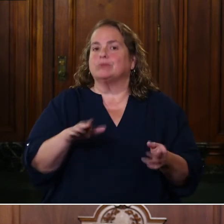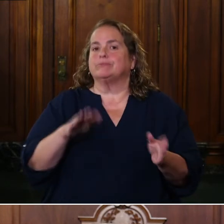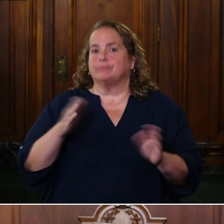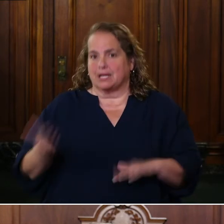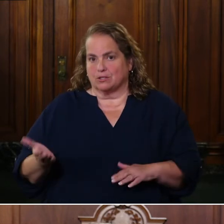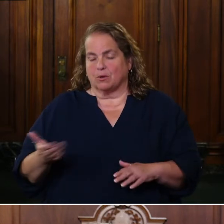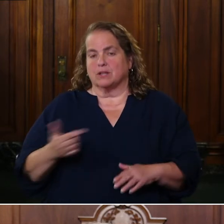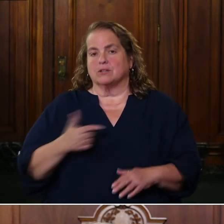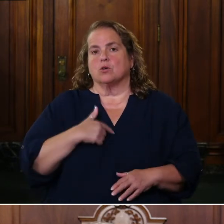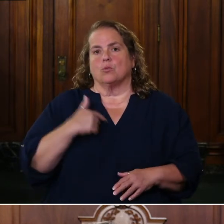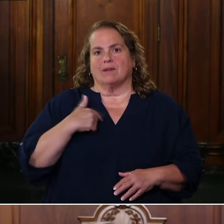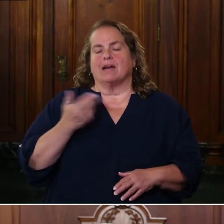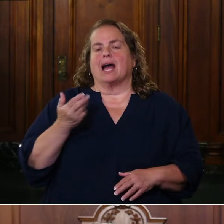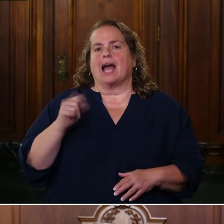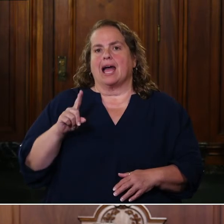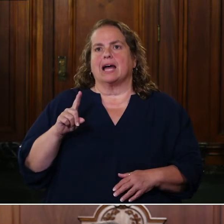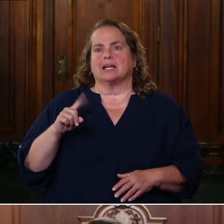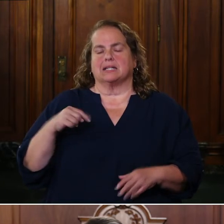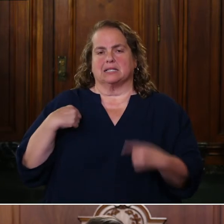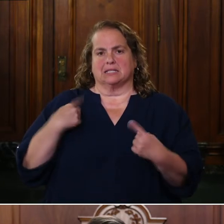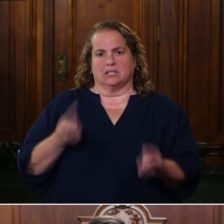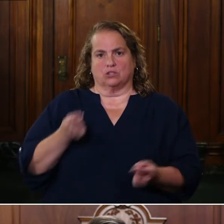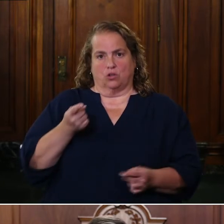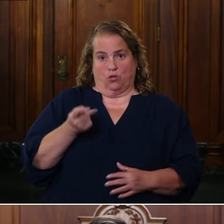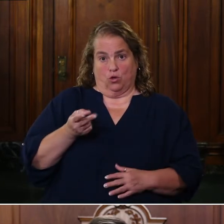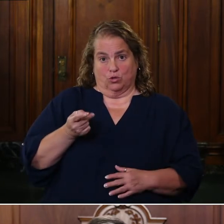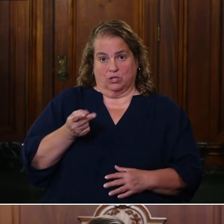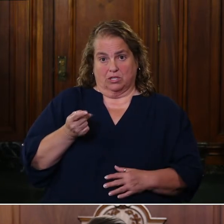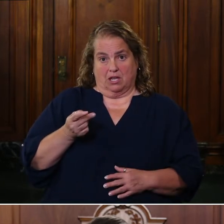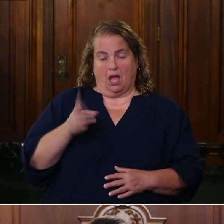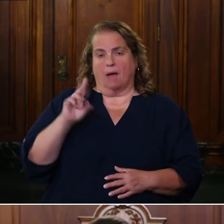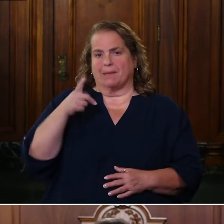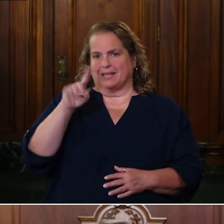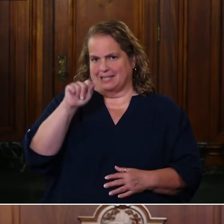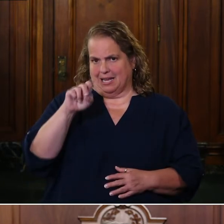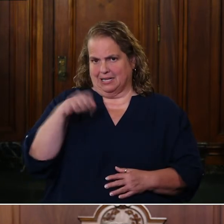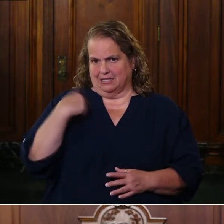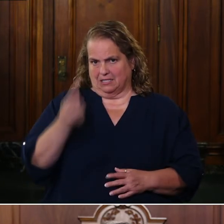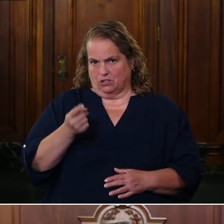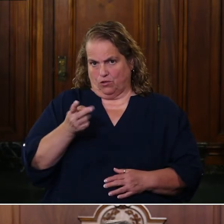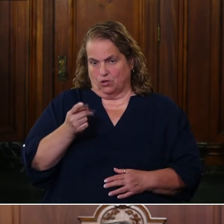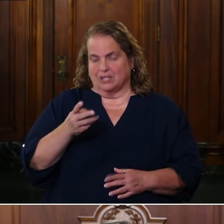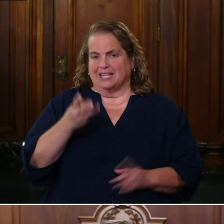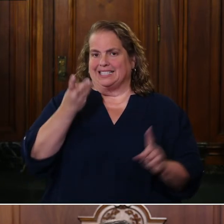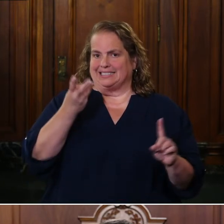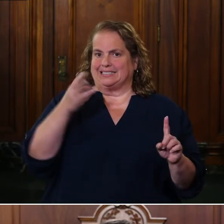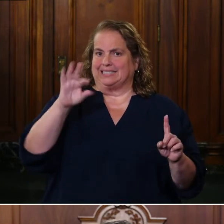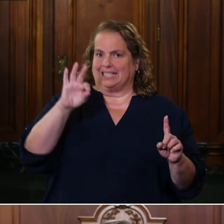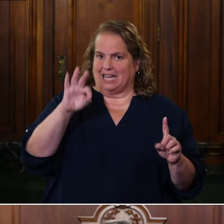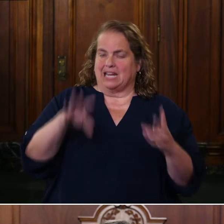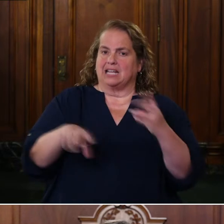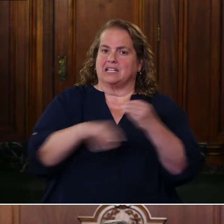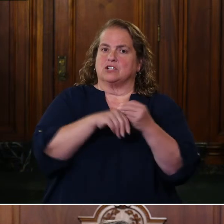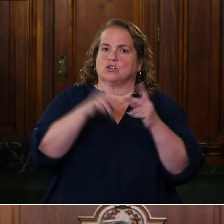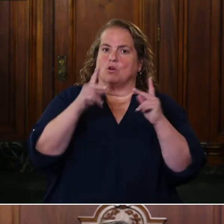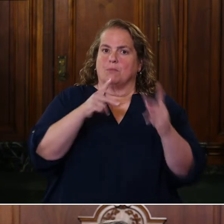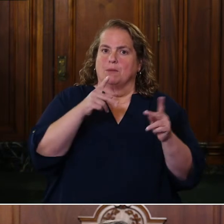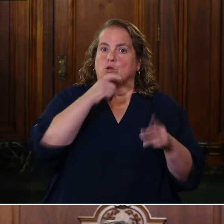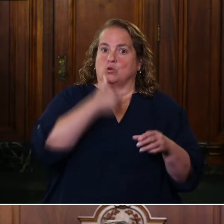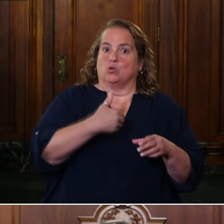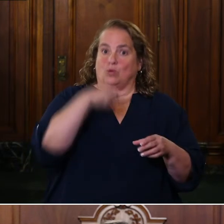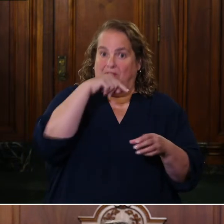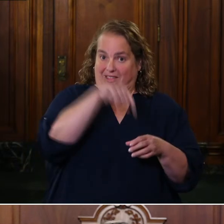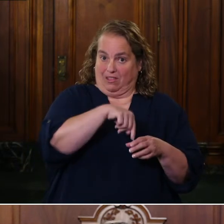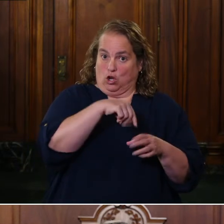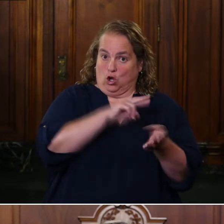we've had since Thursday, this is the update since Thursday, 69 additional residents test positive,